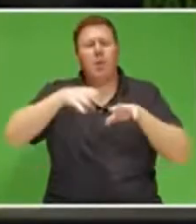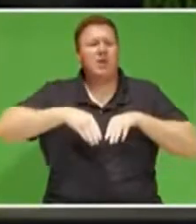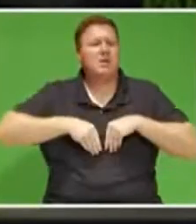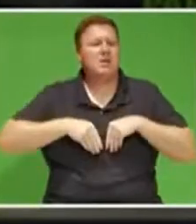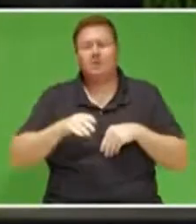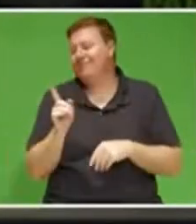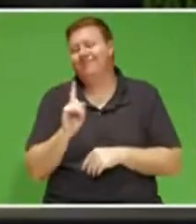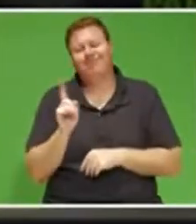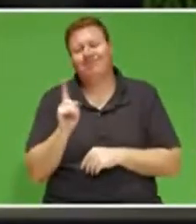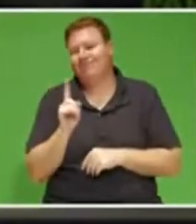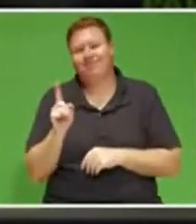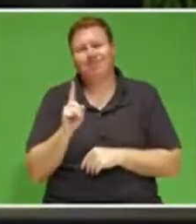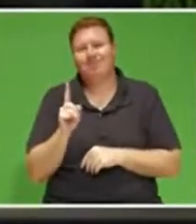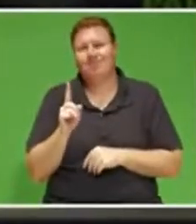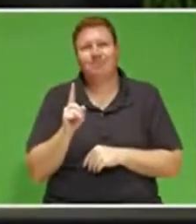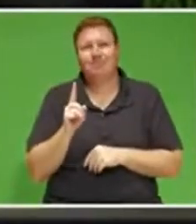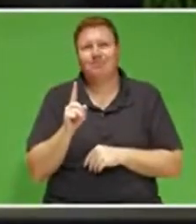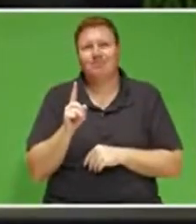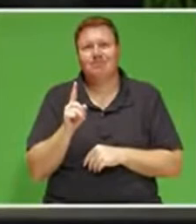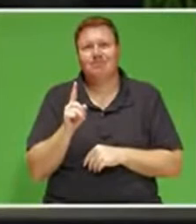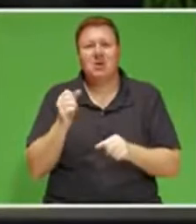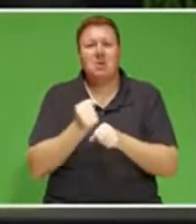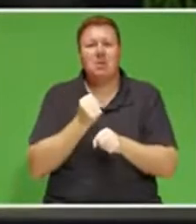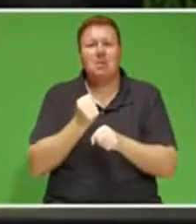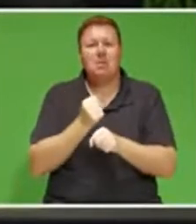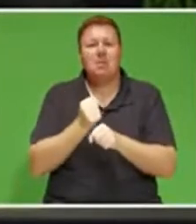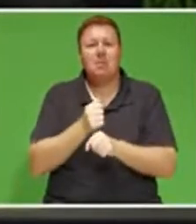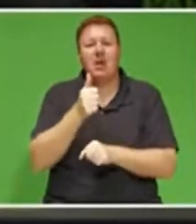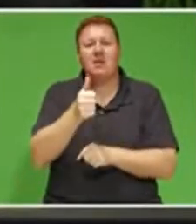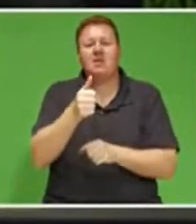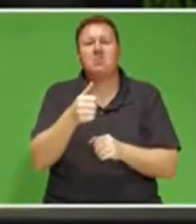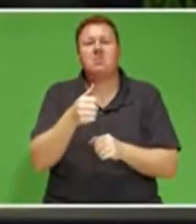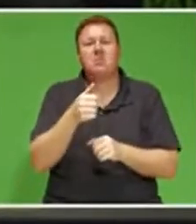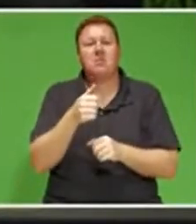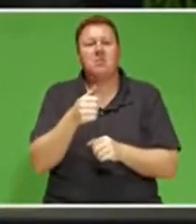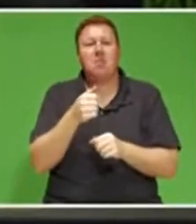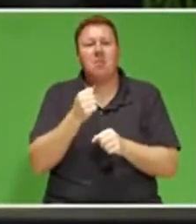have cast themselves as merchants of despair.